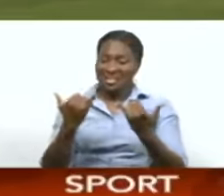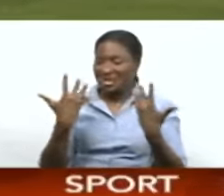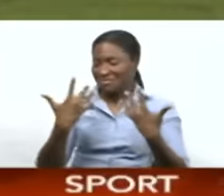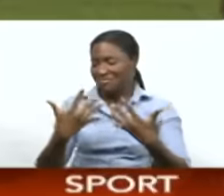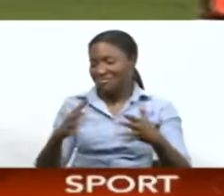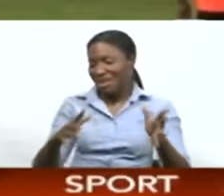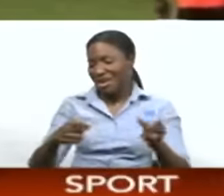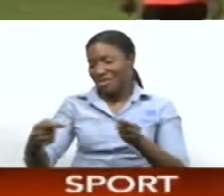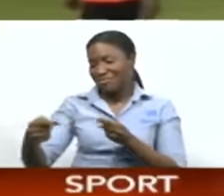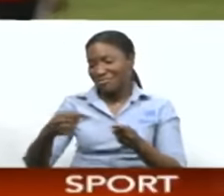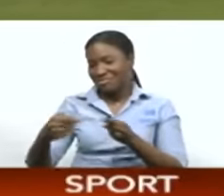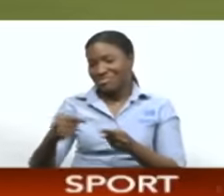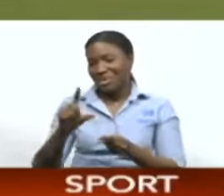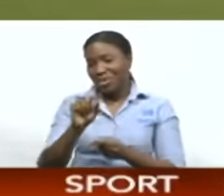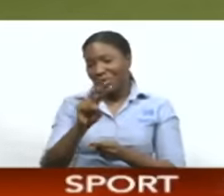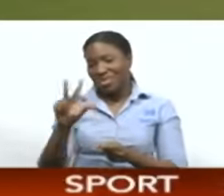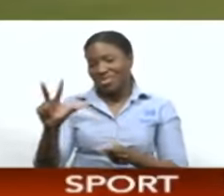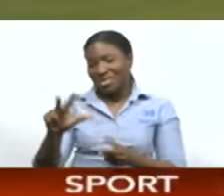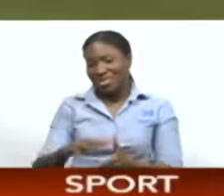campaign 2023.